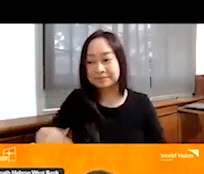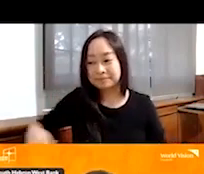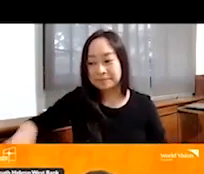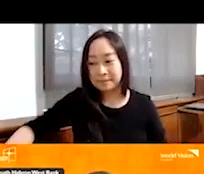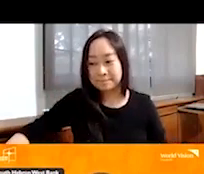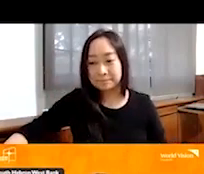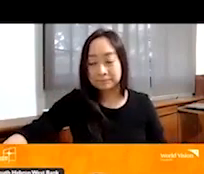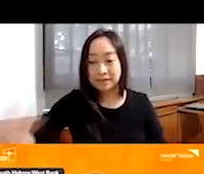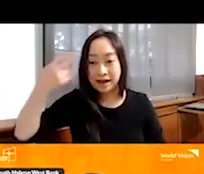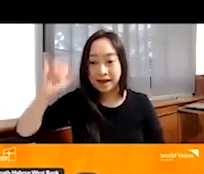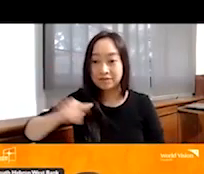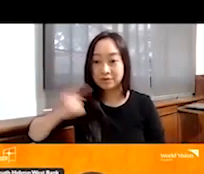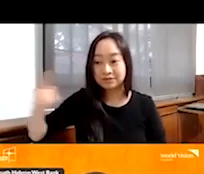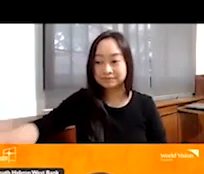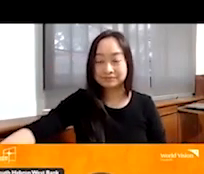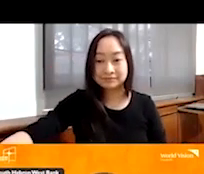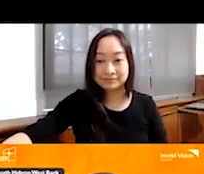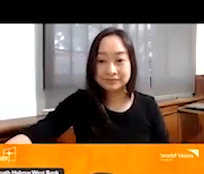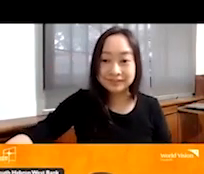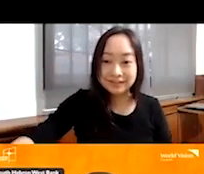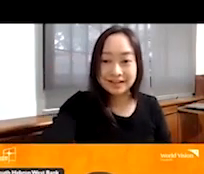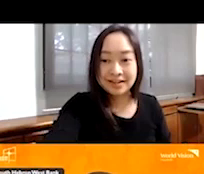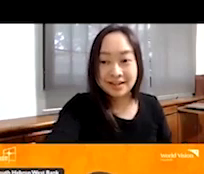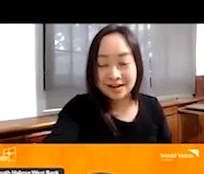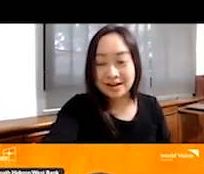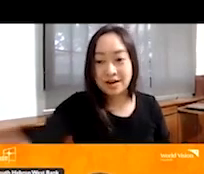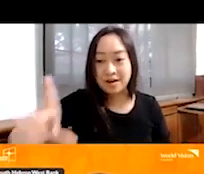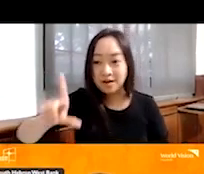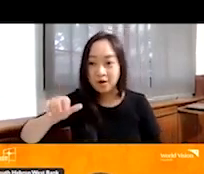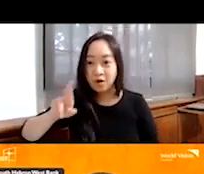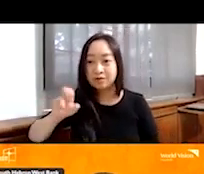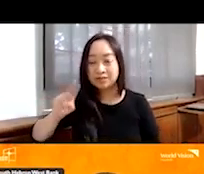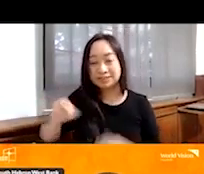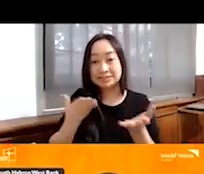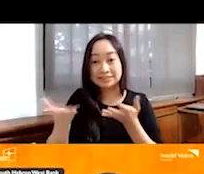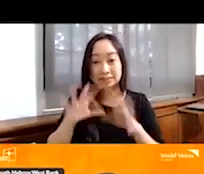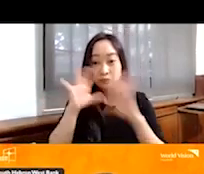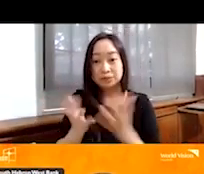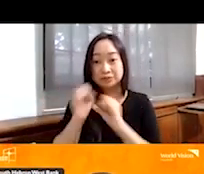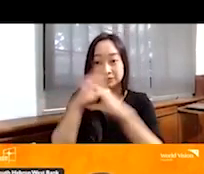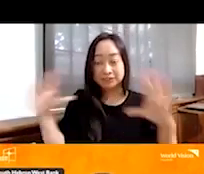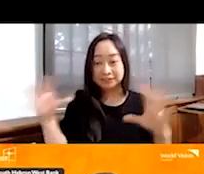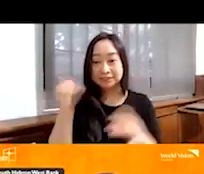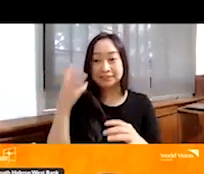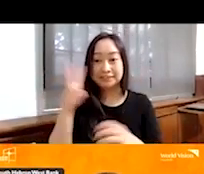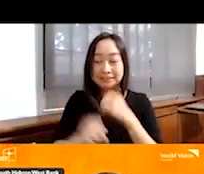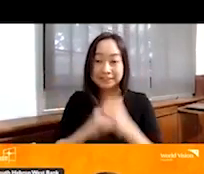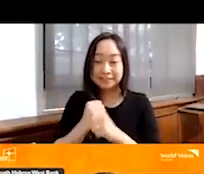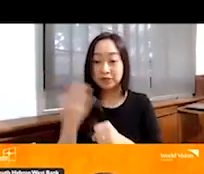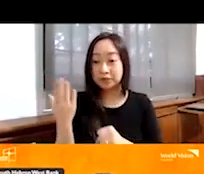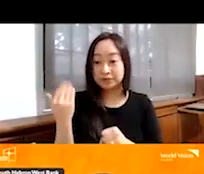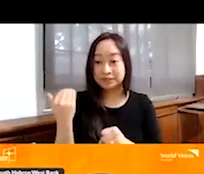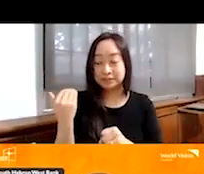Hi, everyone. Lauren has been serving with World Vision for almost 16 years, of which the most recent three